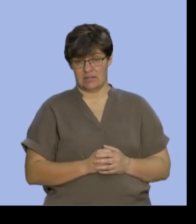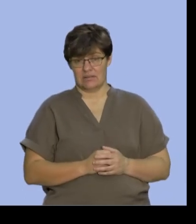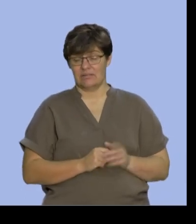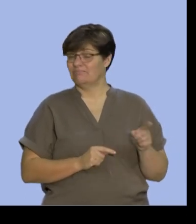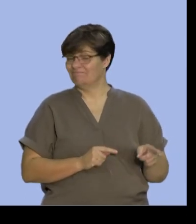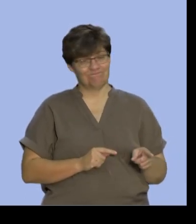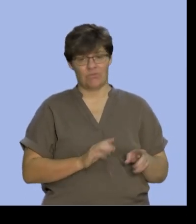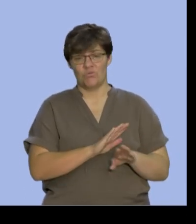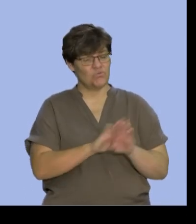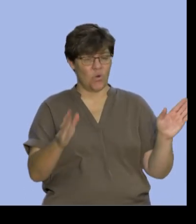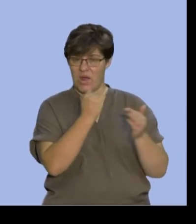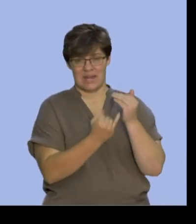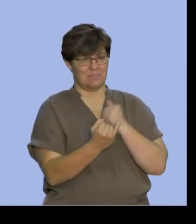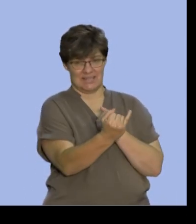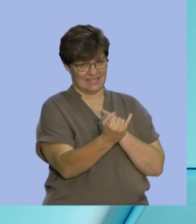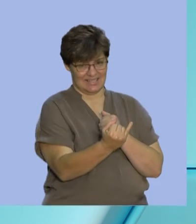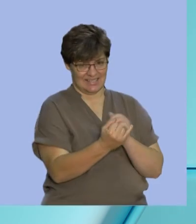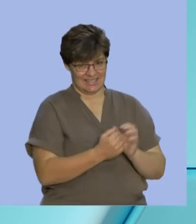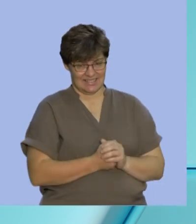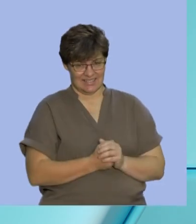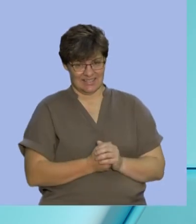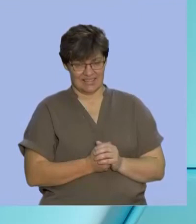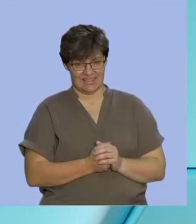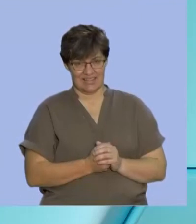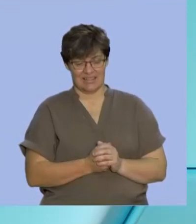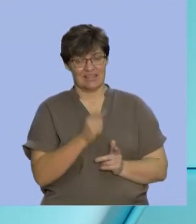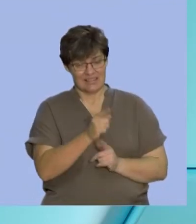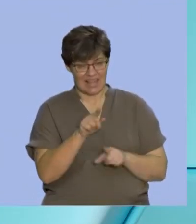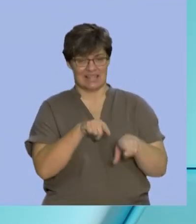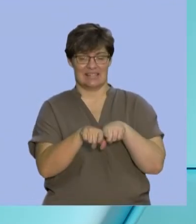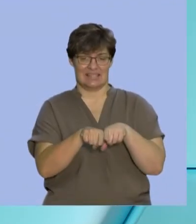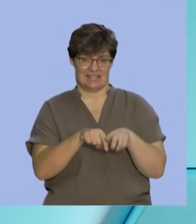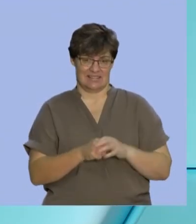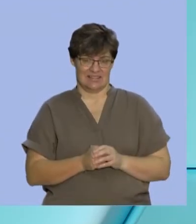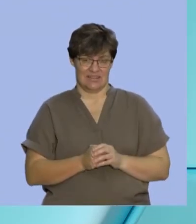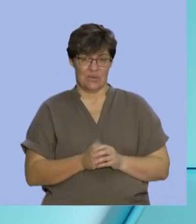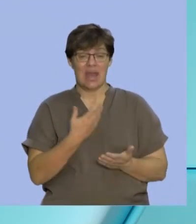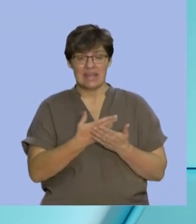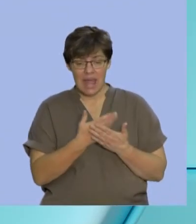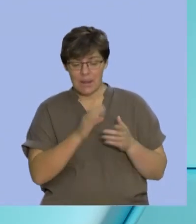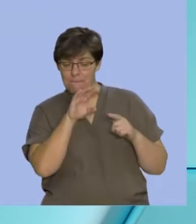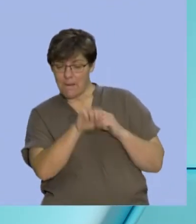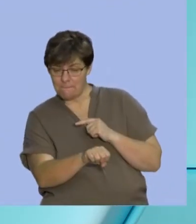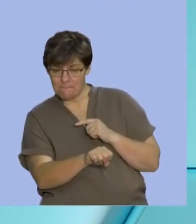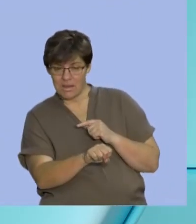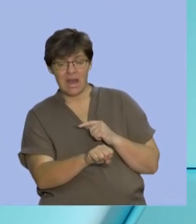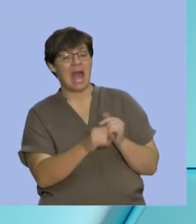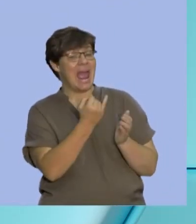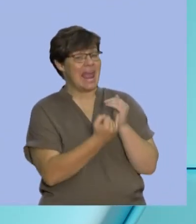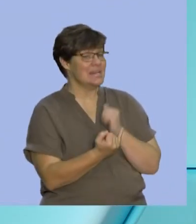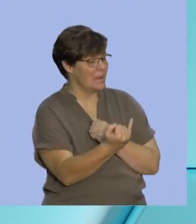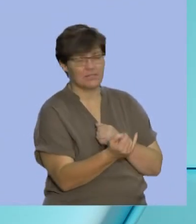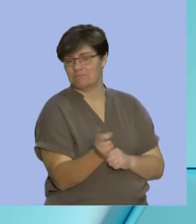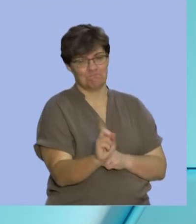not independent events that's the test we can recognize that these are not independent